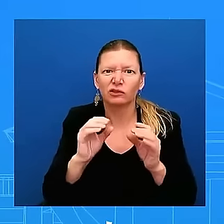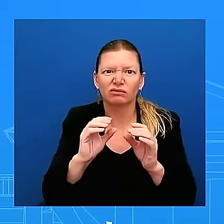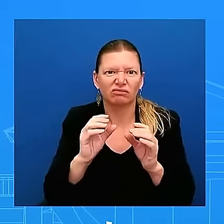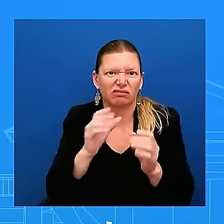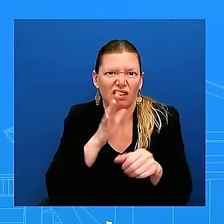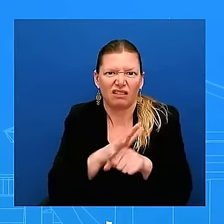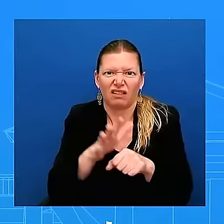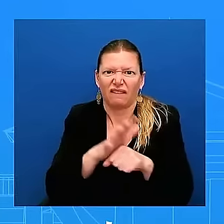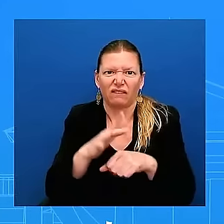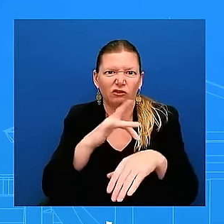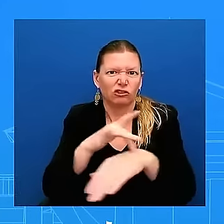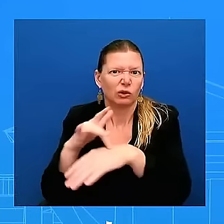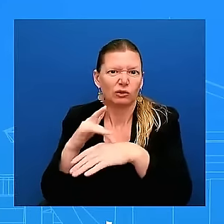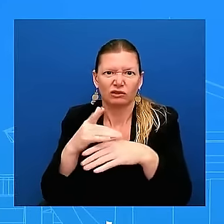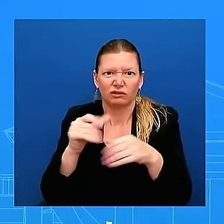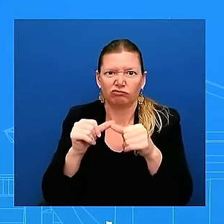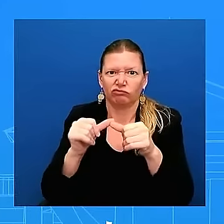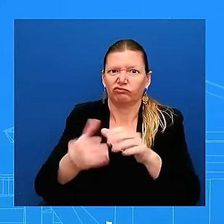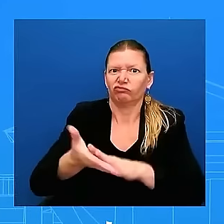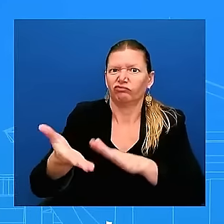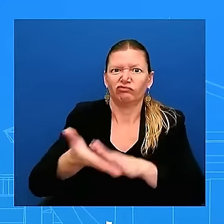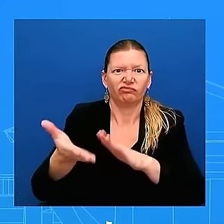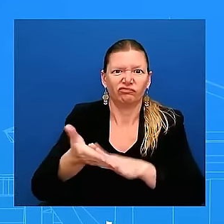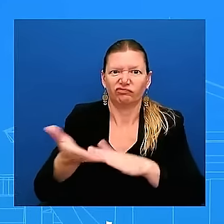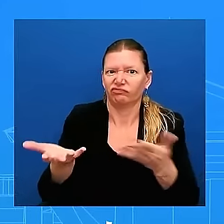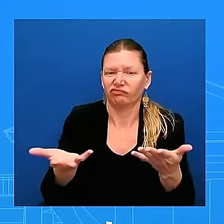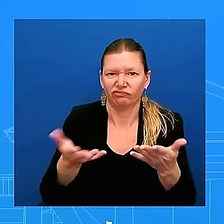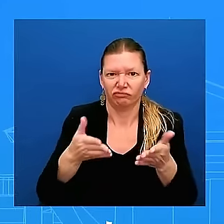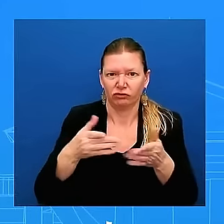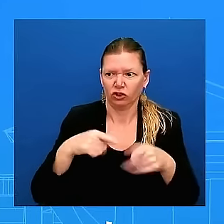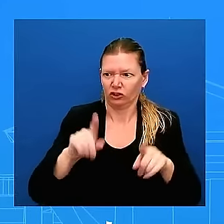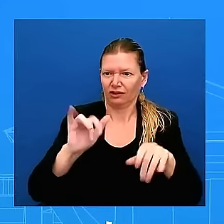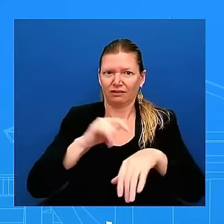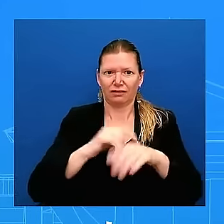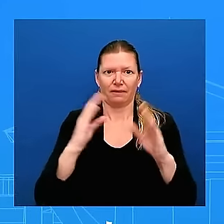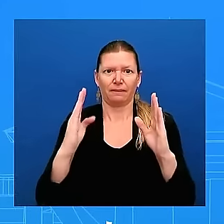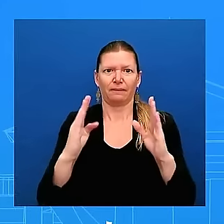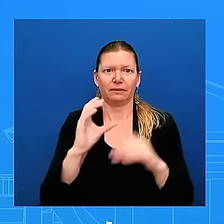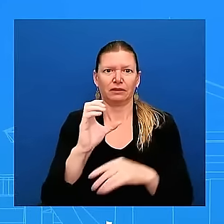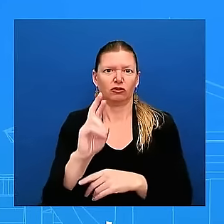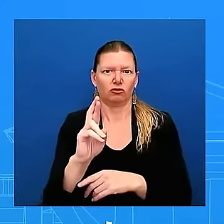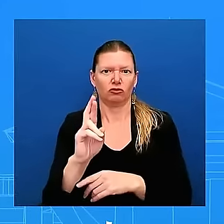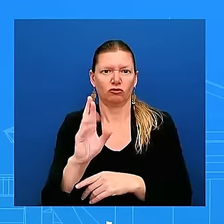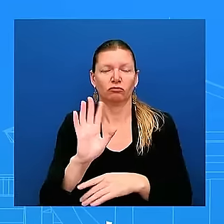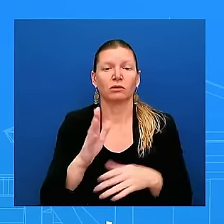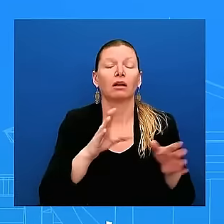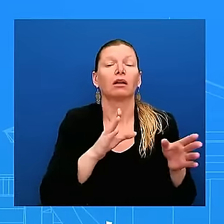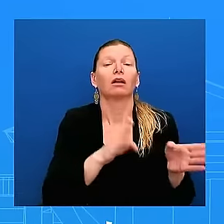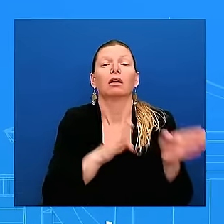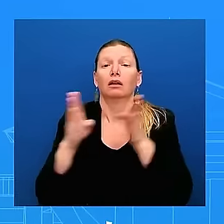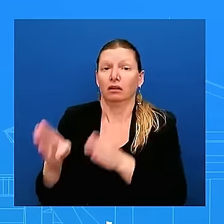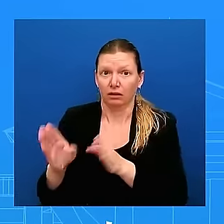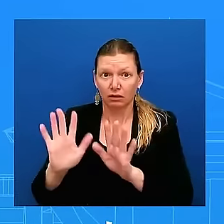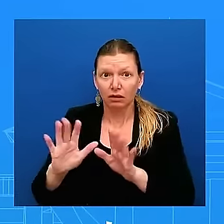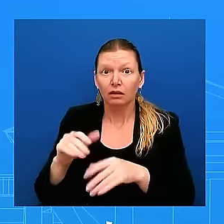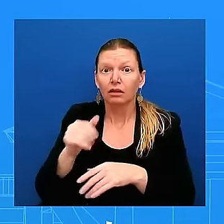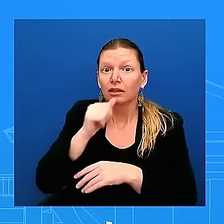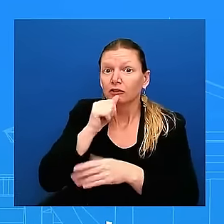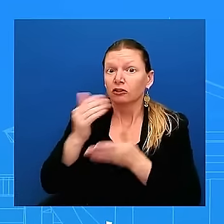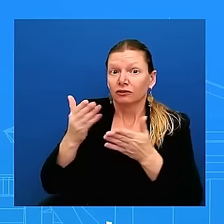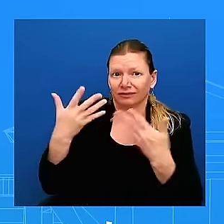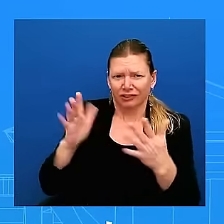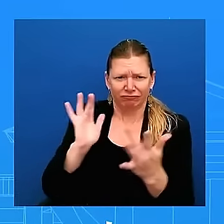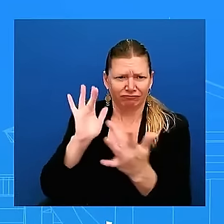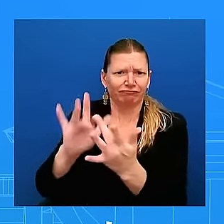CR separately from that uh again the Secret Service has been in touch uh with Congress we believe there are many uh